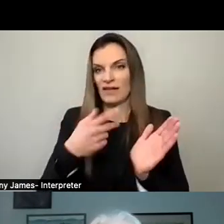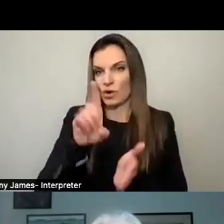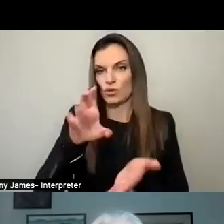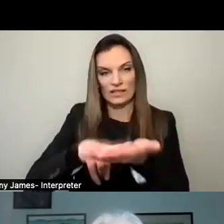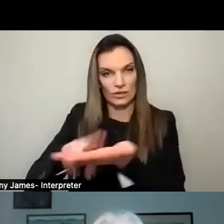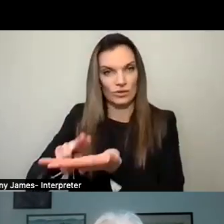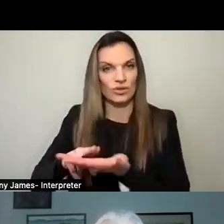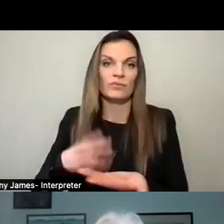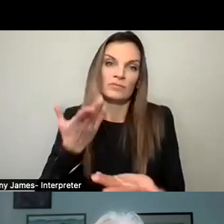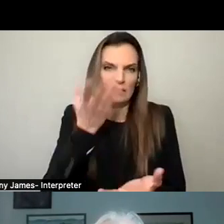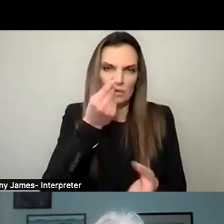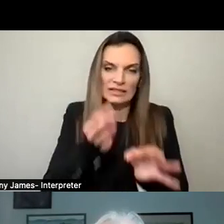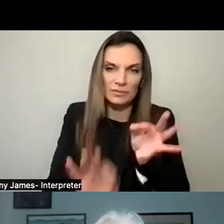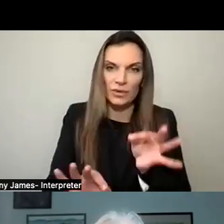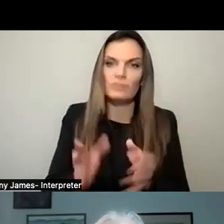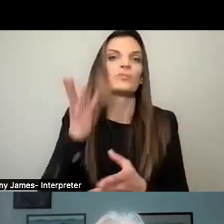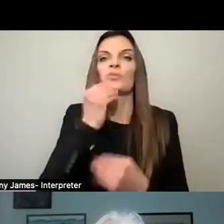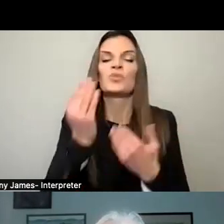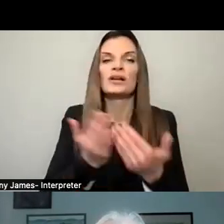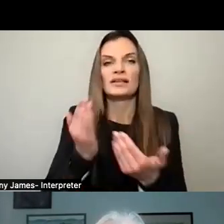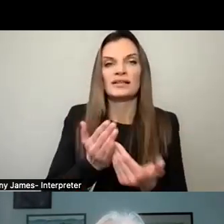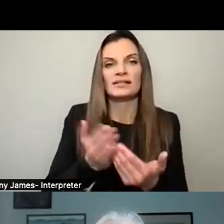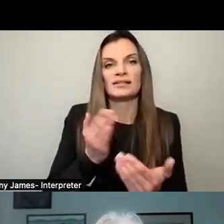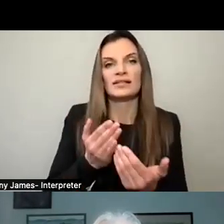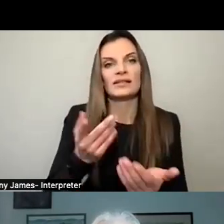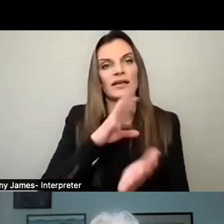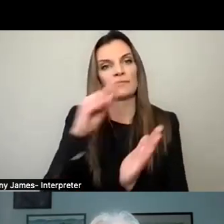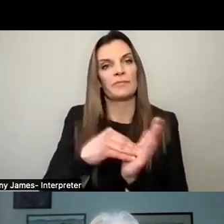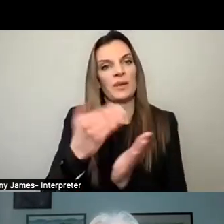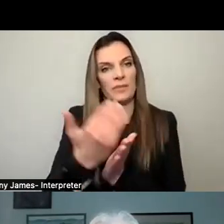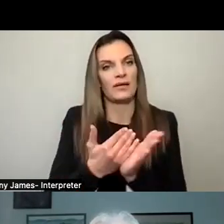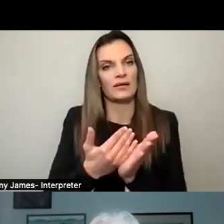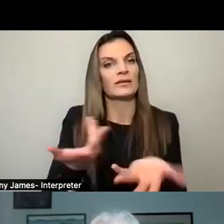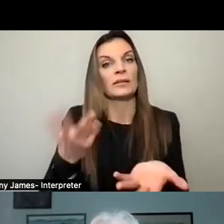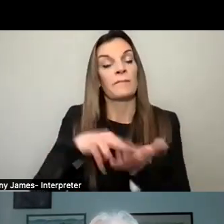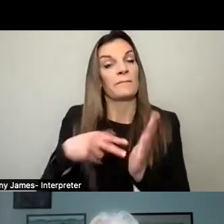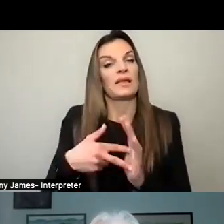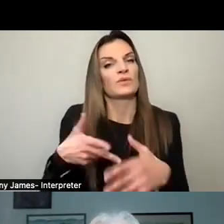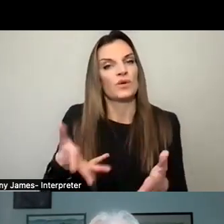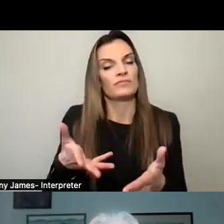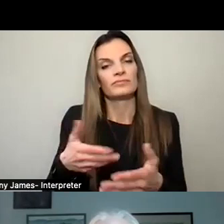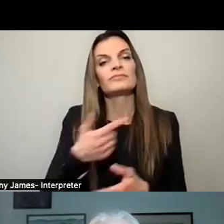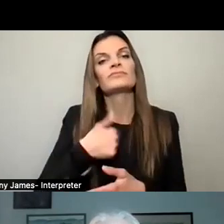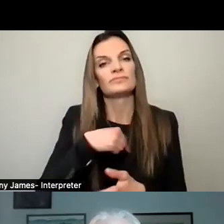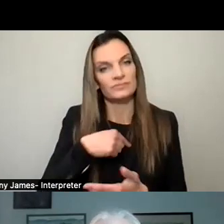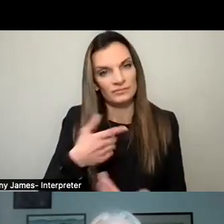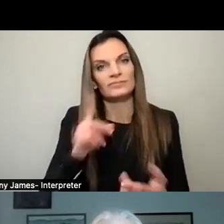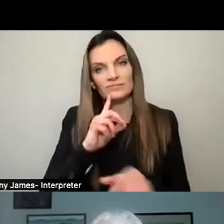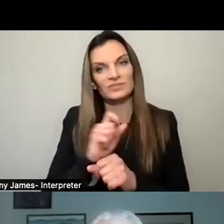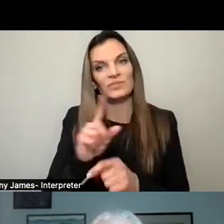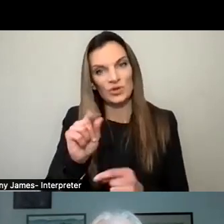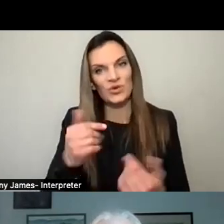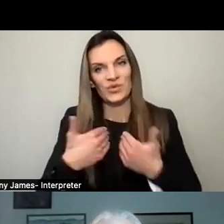you well know, it's pretty simple. It's pretty easy to get on the ballot. And what that means to me is that we do have term limits